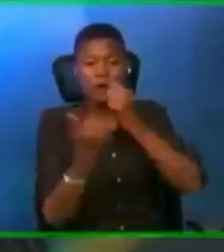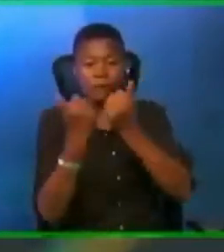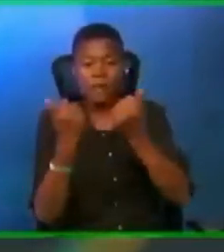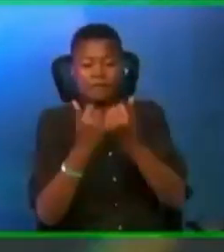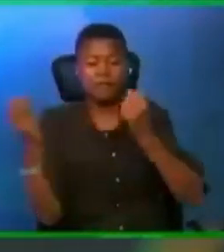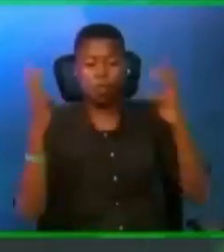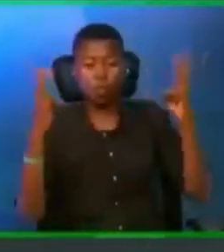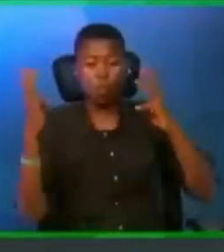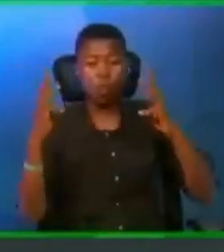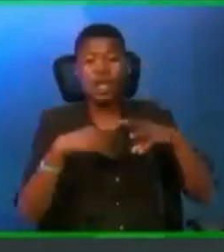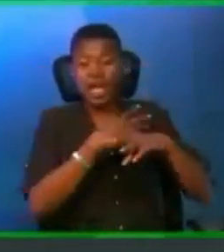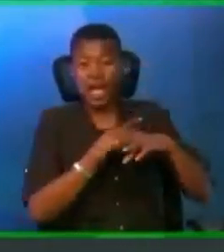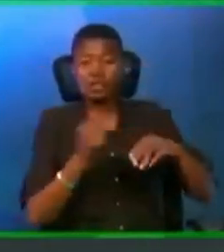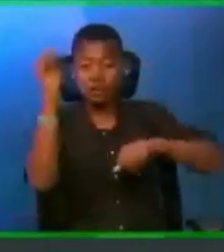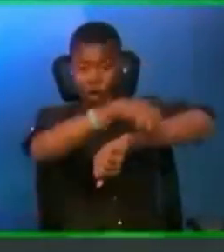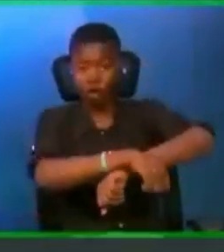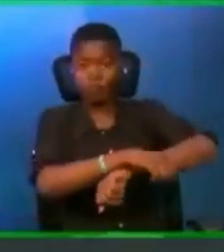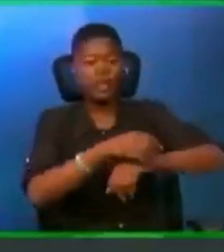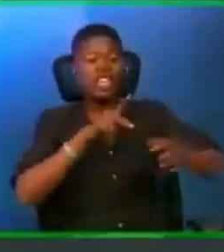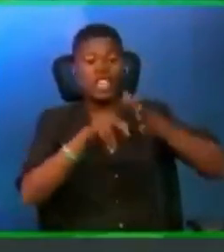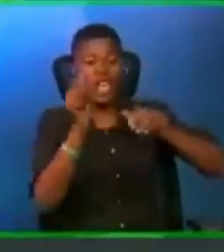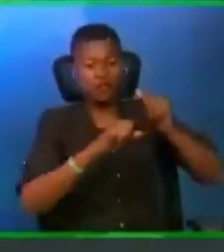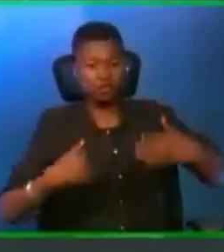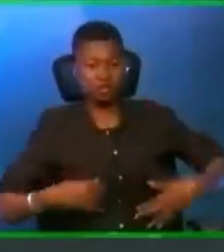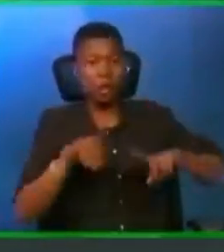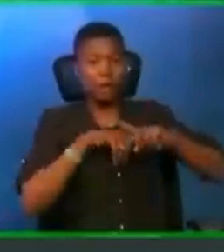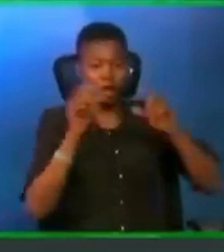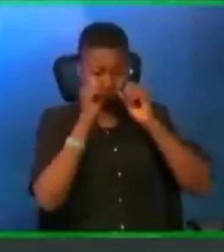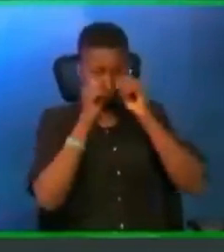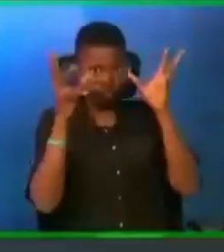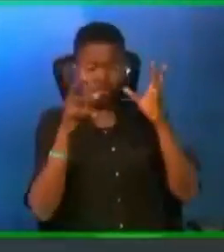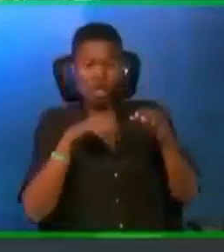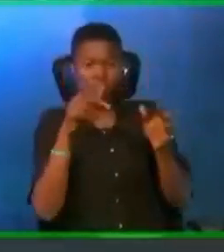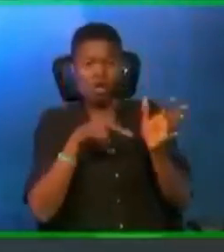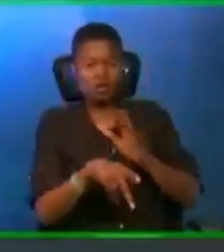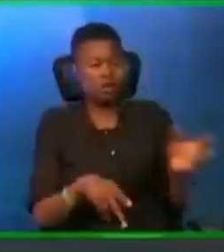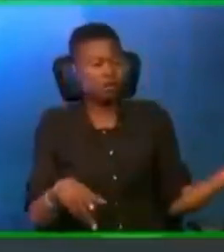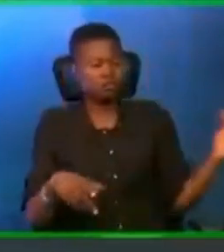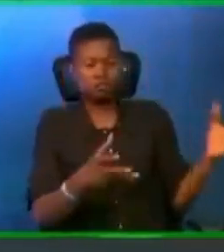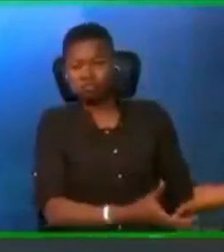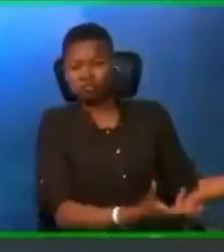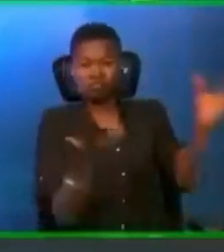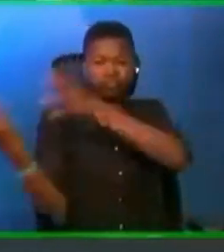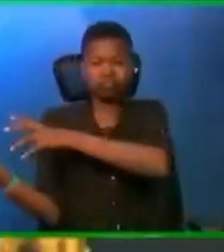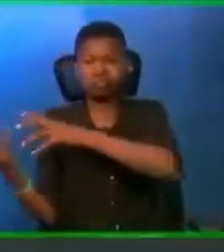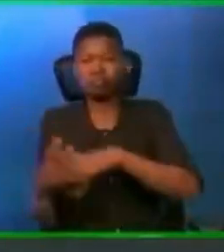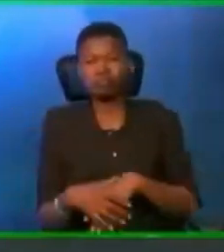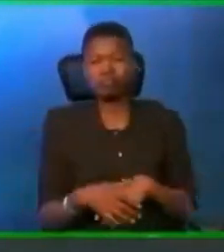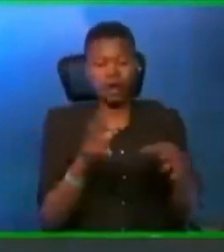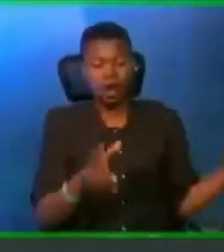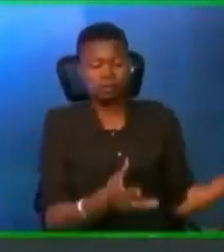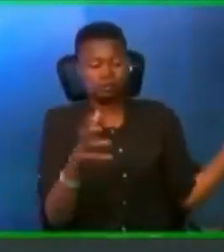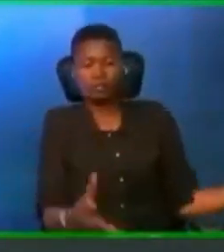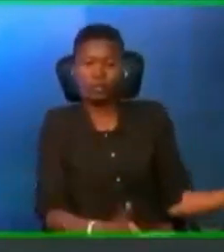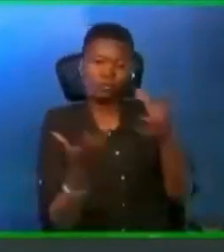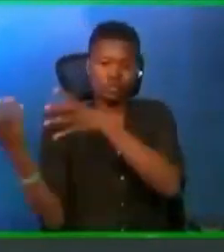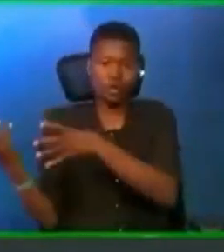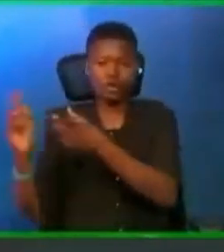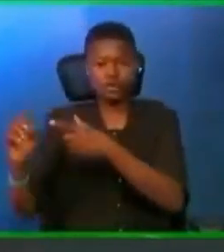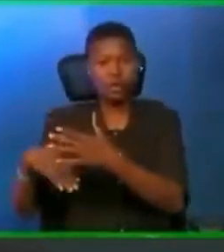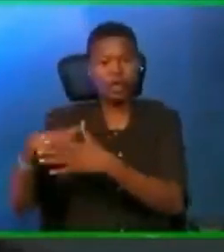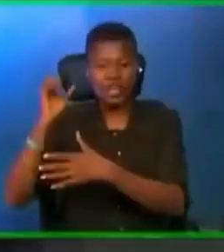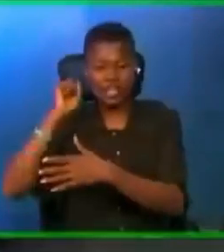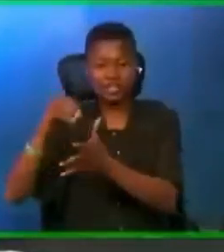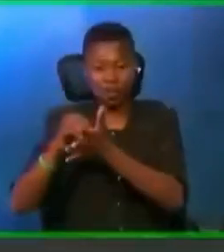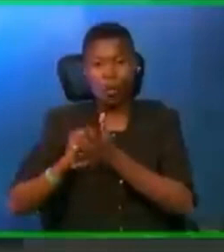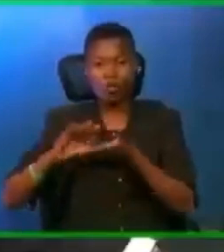Because he knows that he needs spiritual advantage, spiritual insight to be able to stay ahead. And that was how people like Daniel got employment. But it's a whole